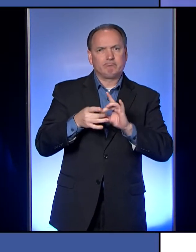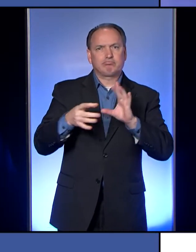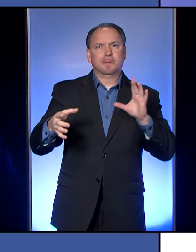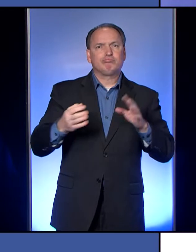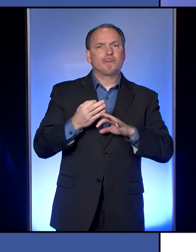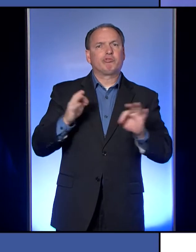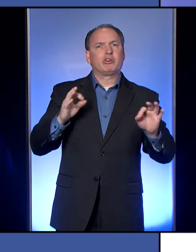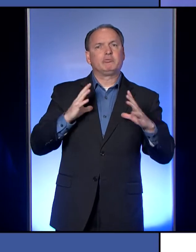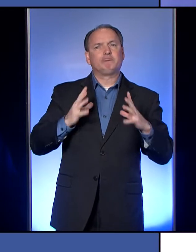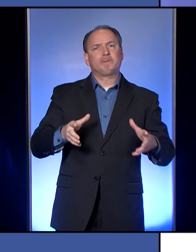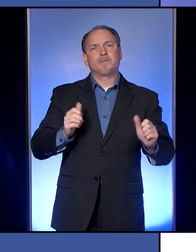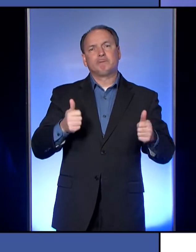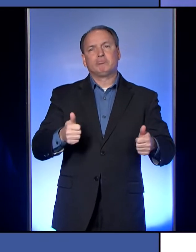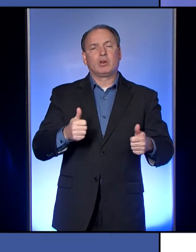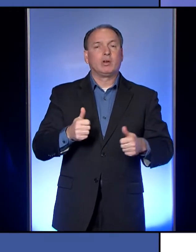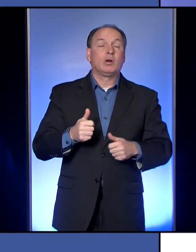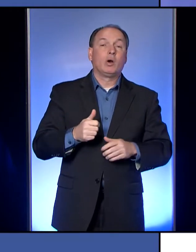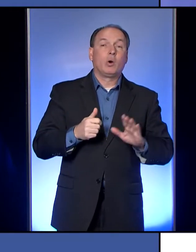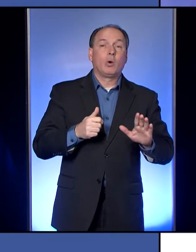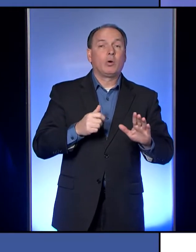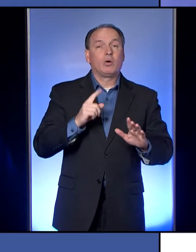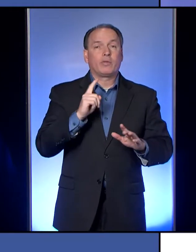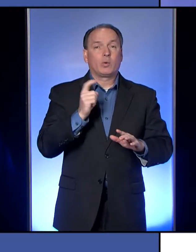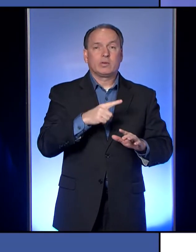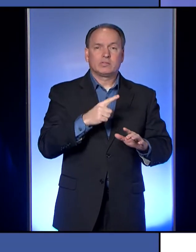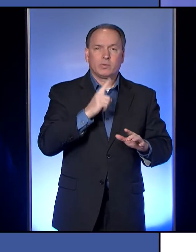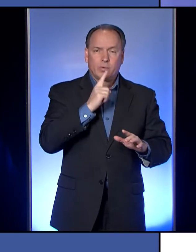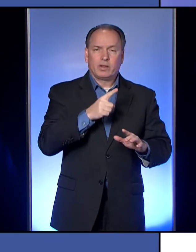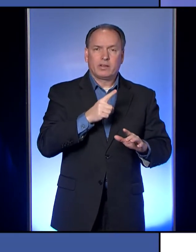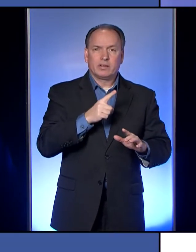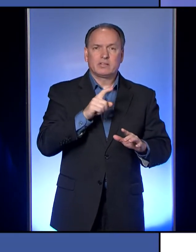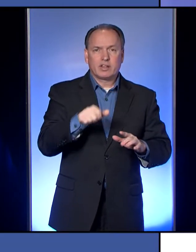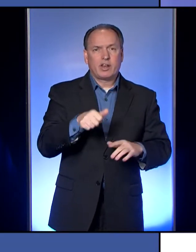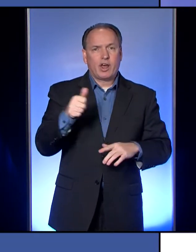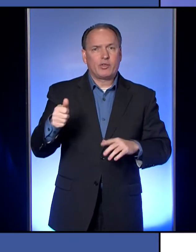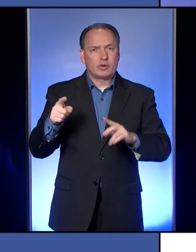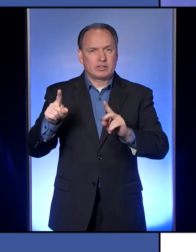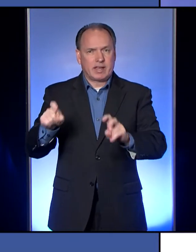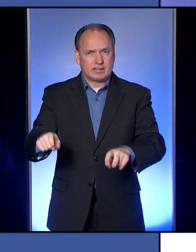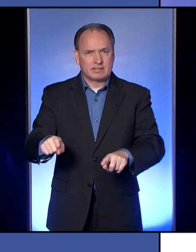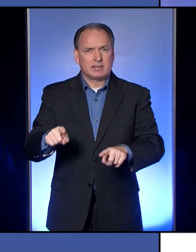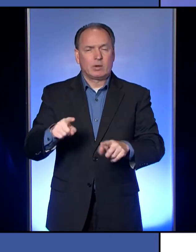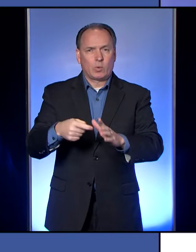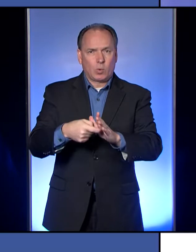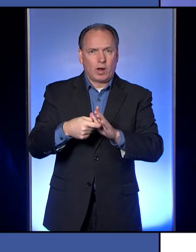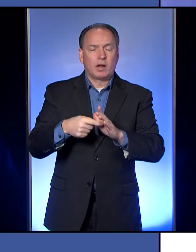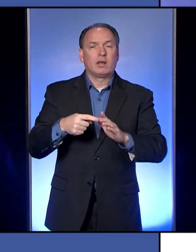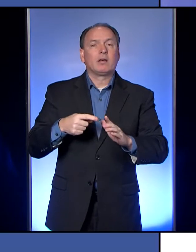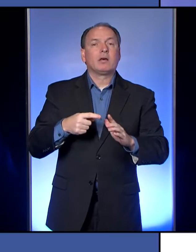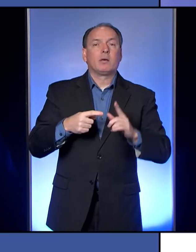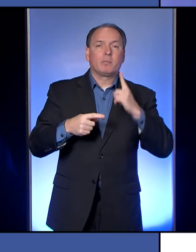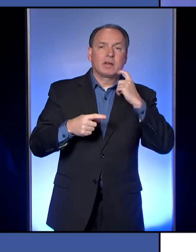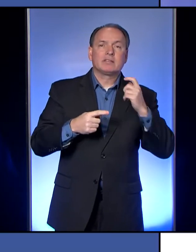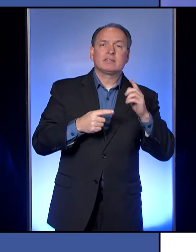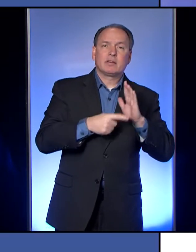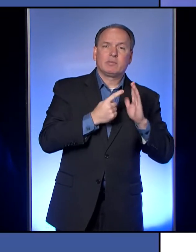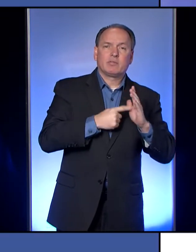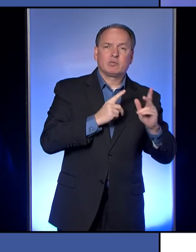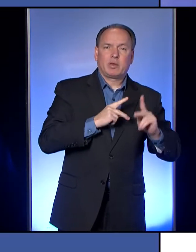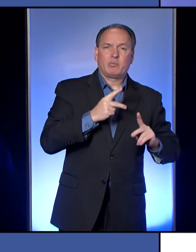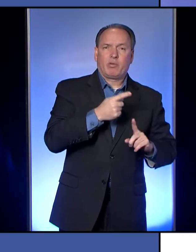question was, is there another test that needs to happen? Because what they were finding is people are